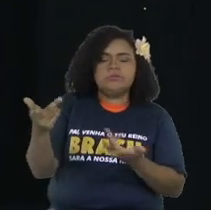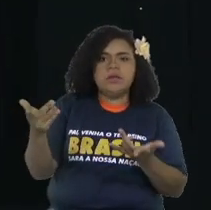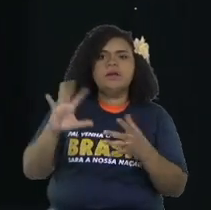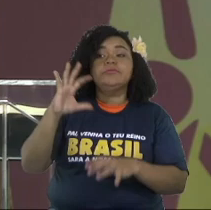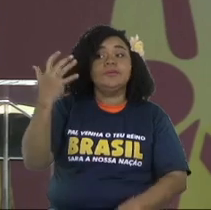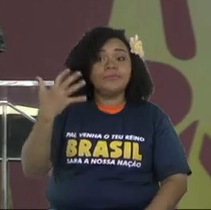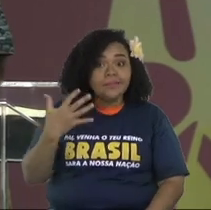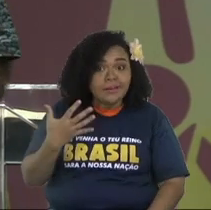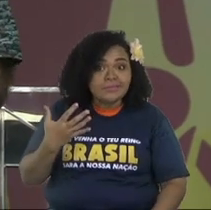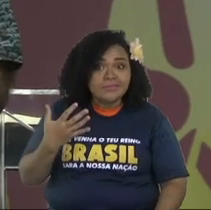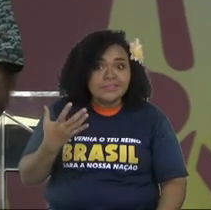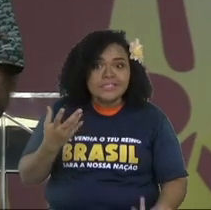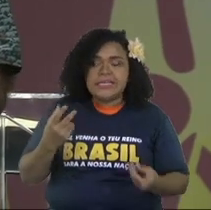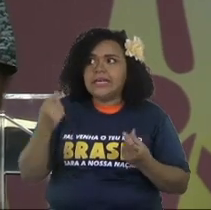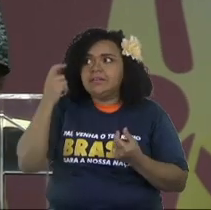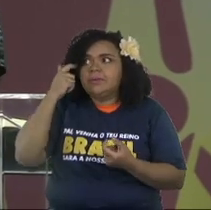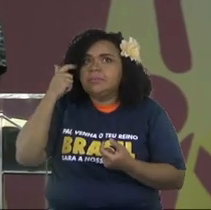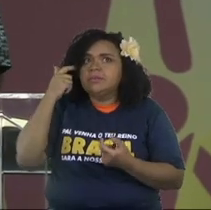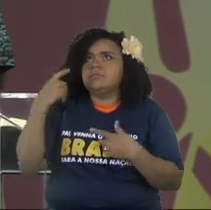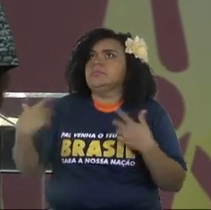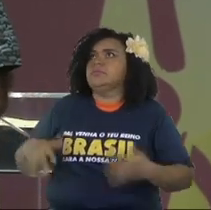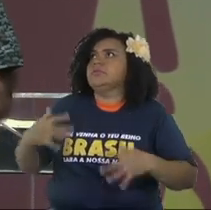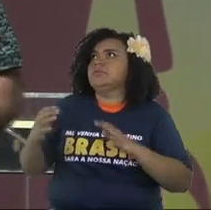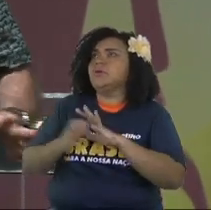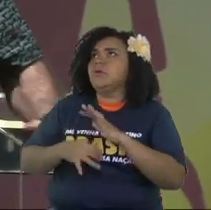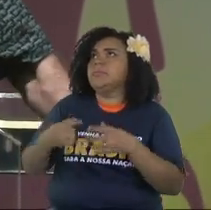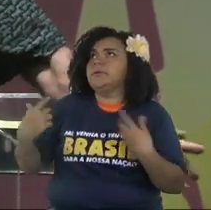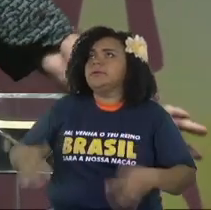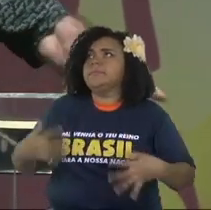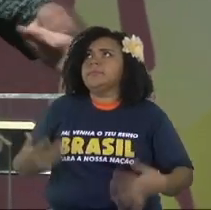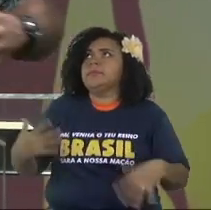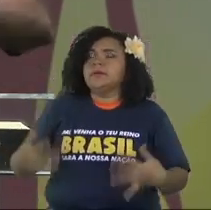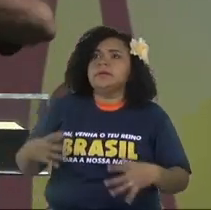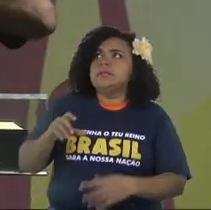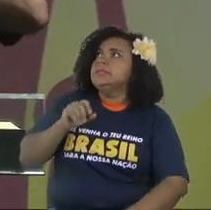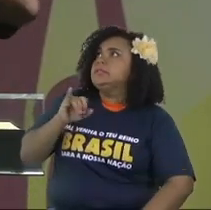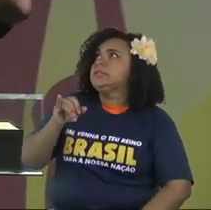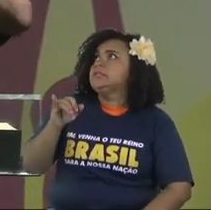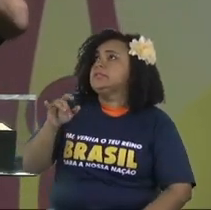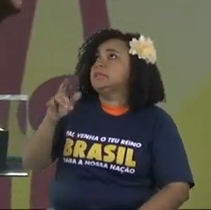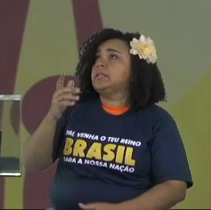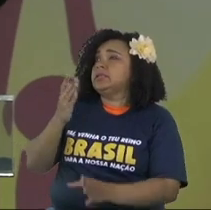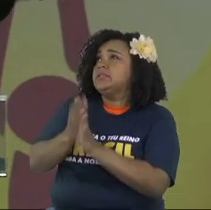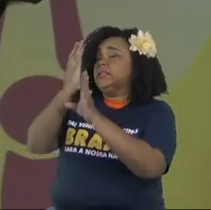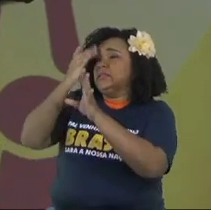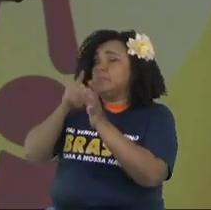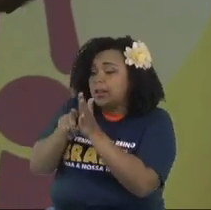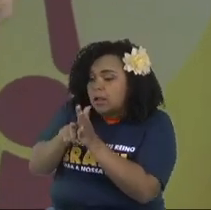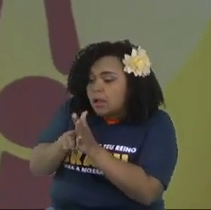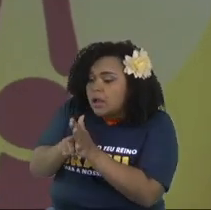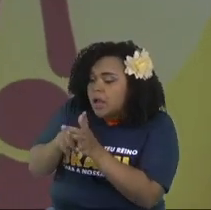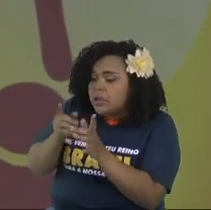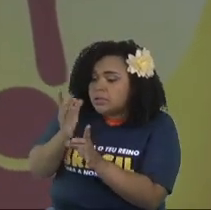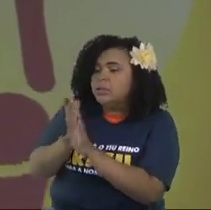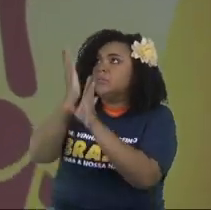well at night. And they're afraid of that at night when they wake up, the